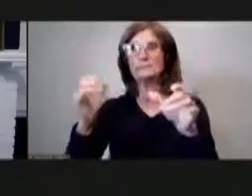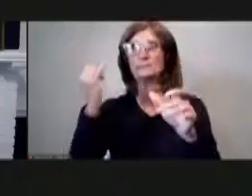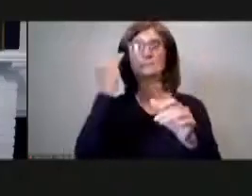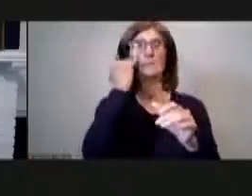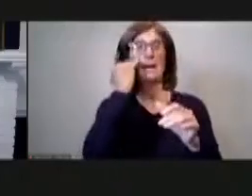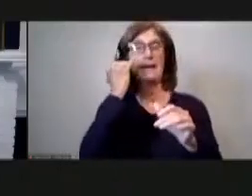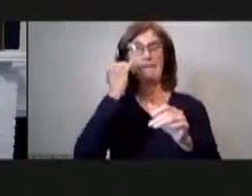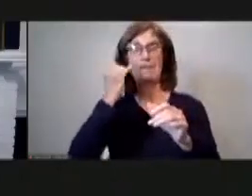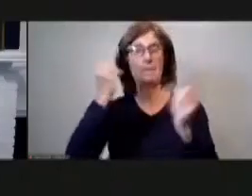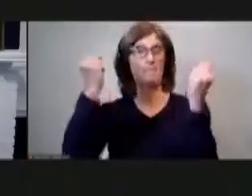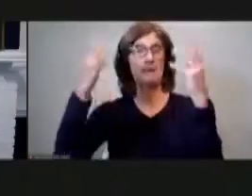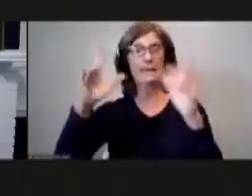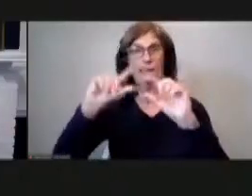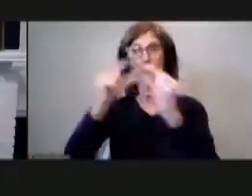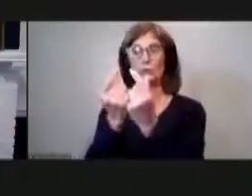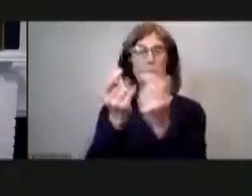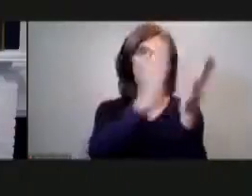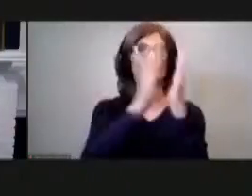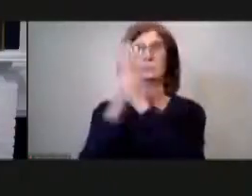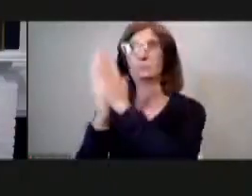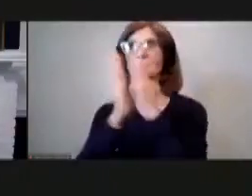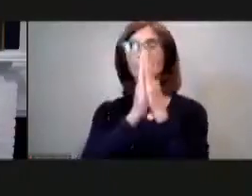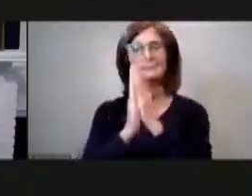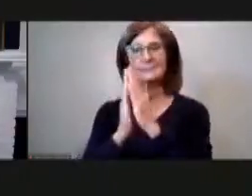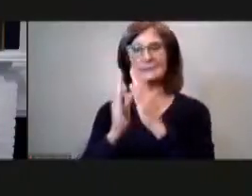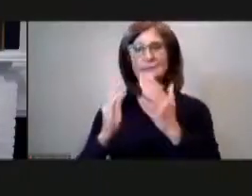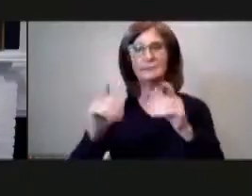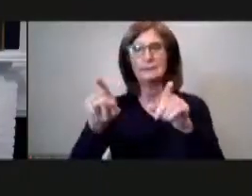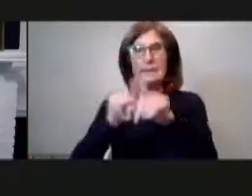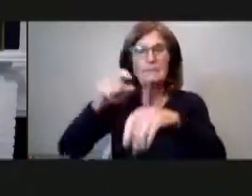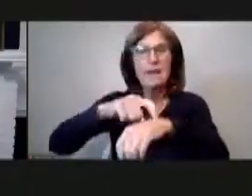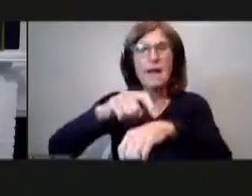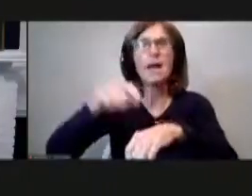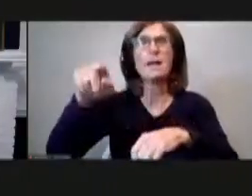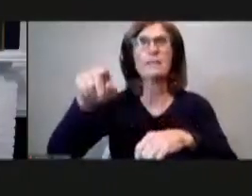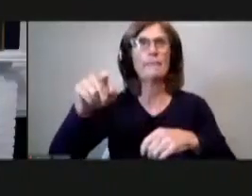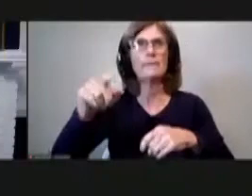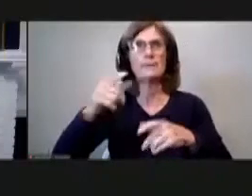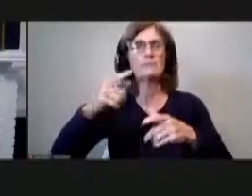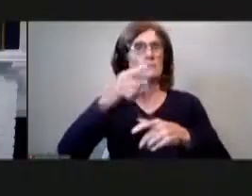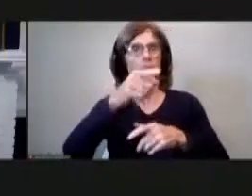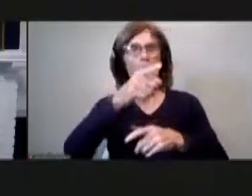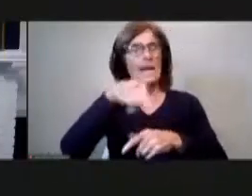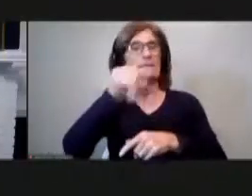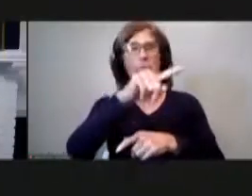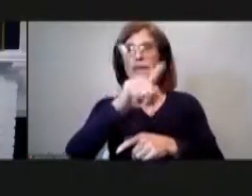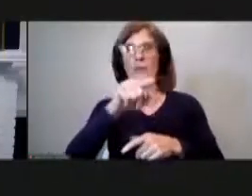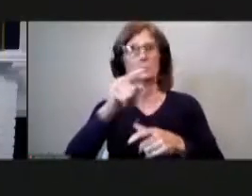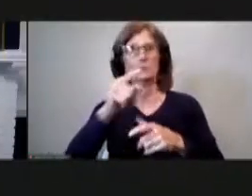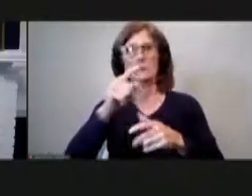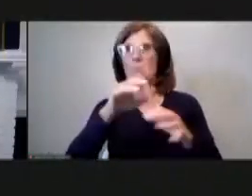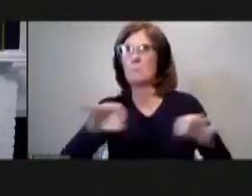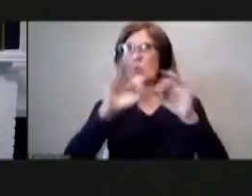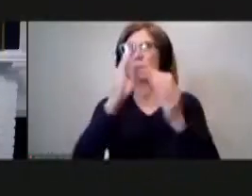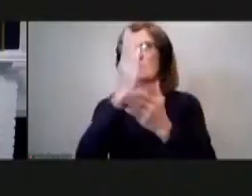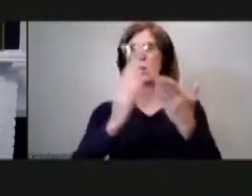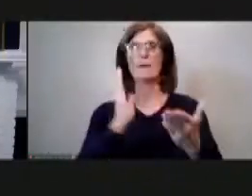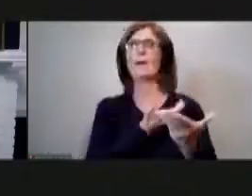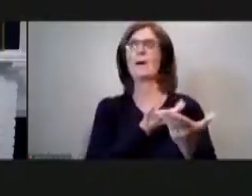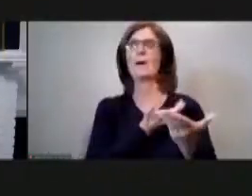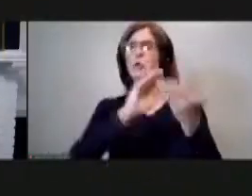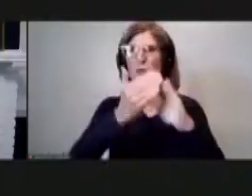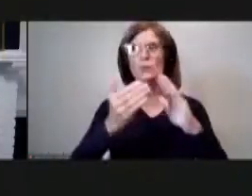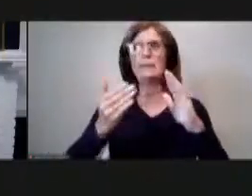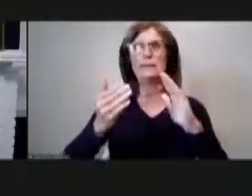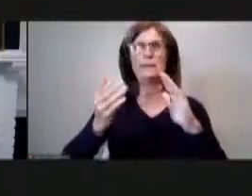the greater part of the community and you know they're you know they're meeting all the goals that we expect you know to serve all the people of